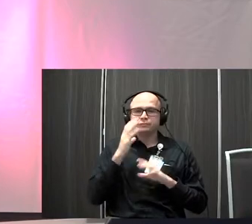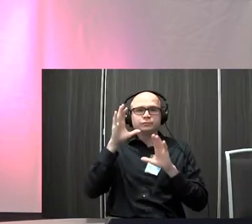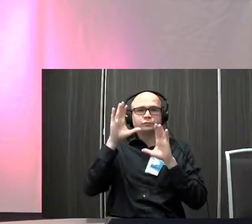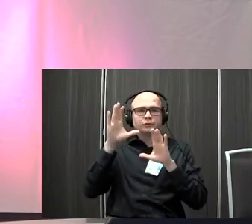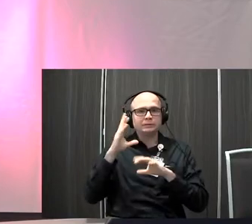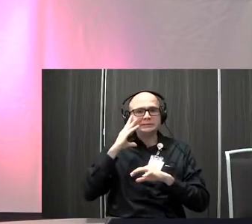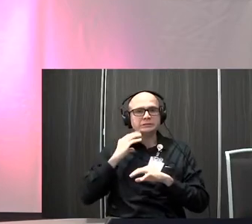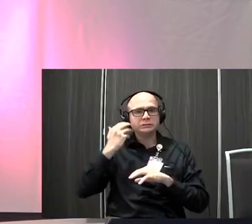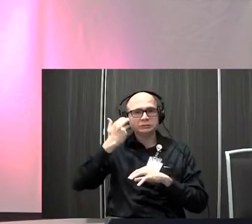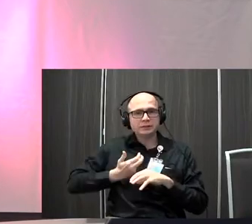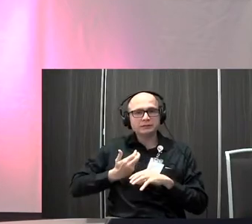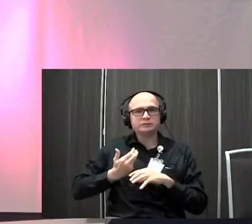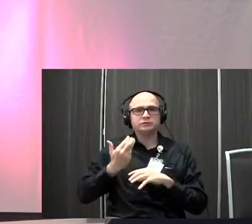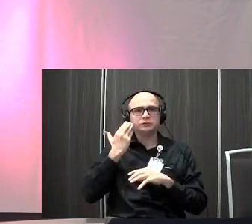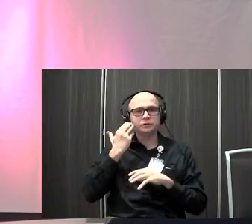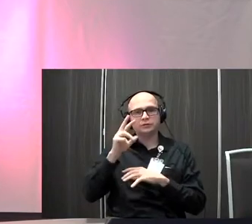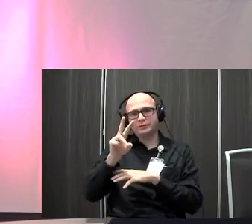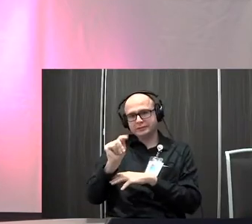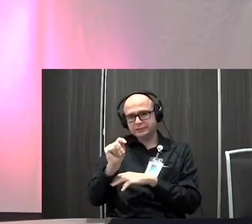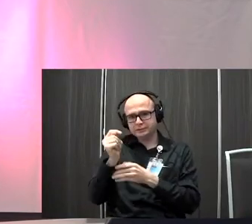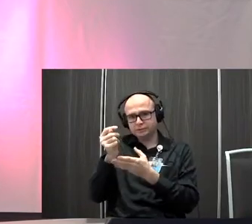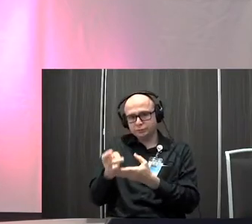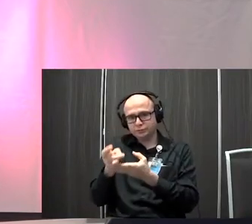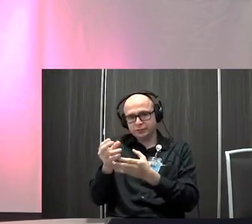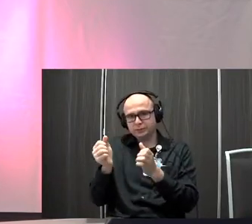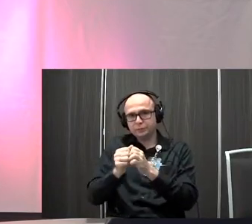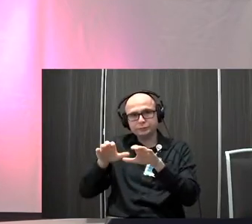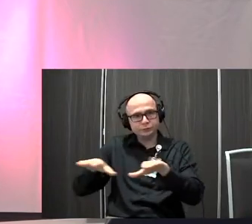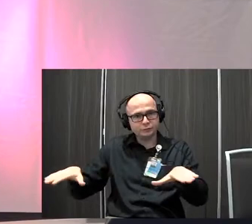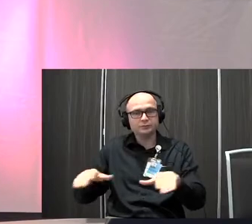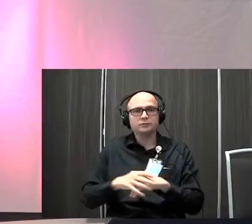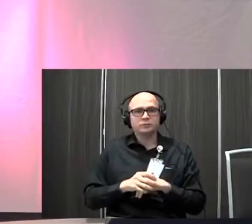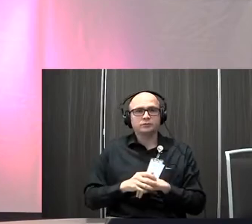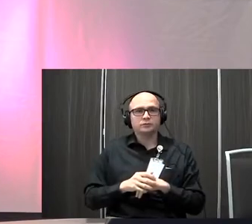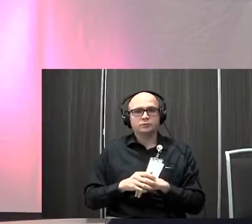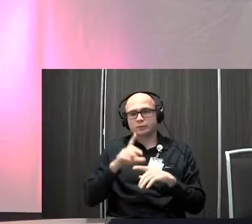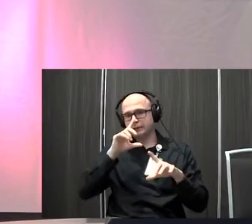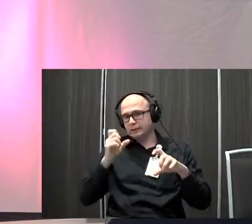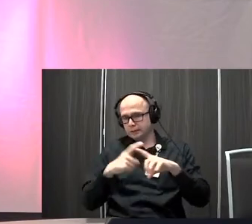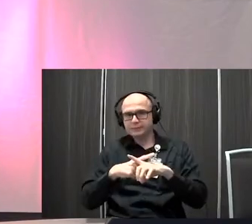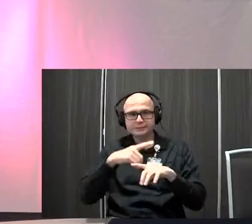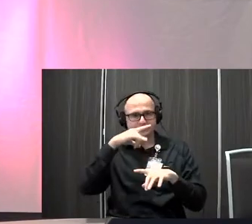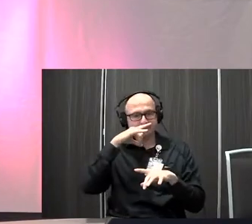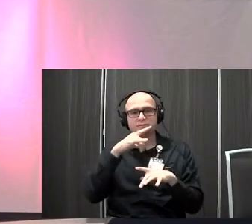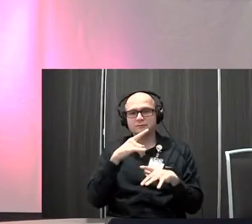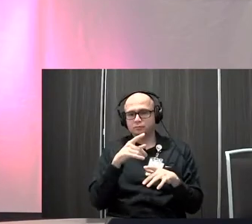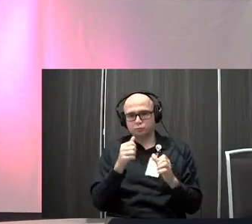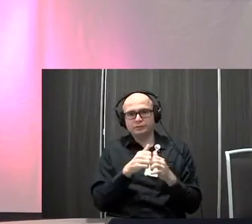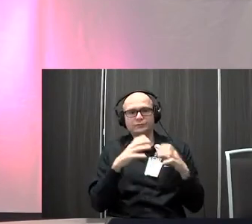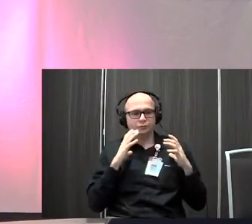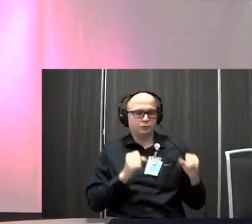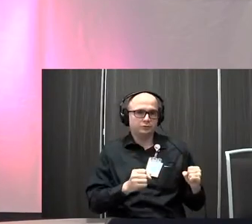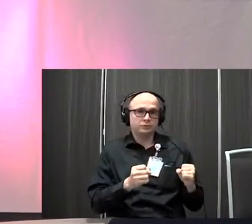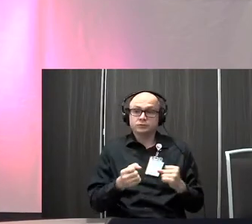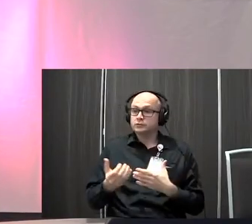comes to doing vestibular rehabilitation with our children, in particular complex children, such as those with CHARGE. So